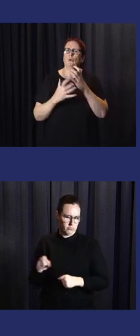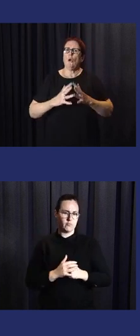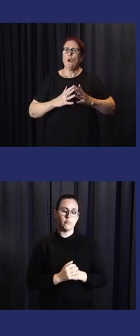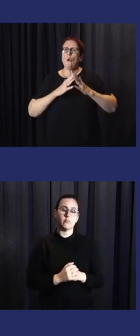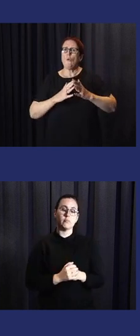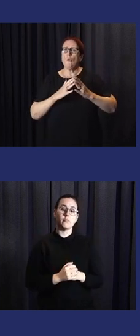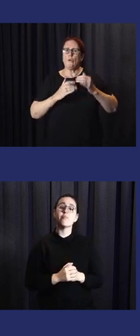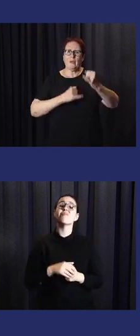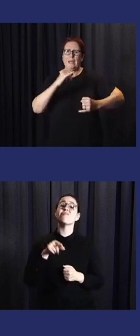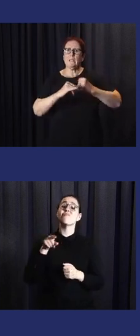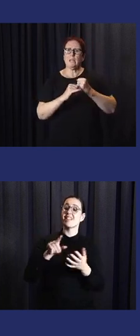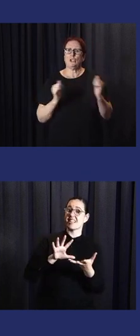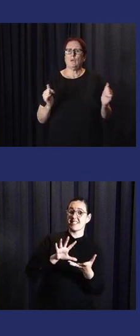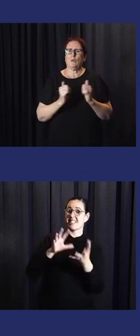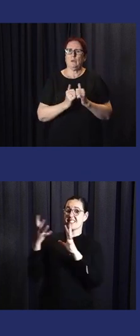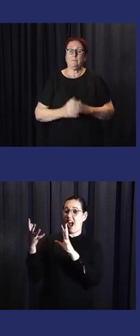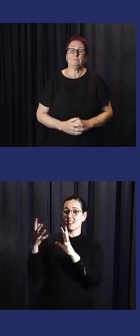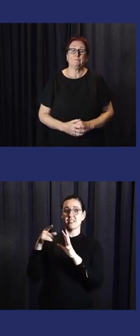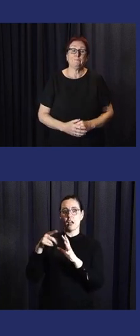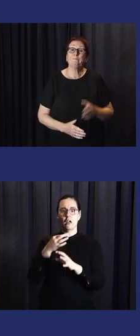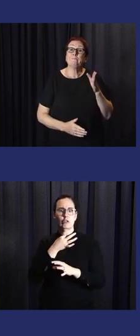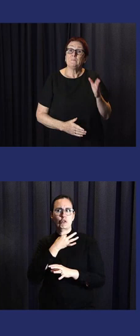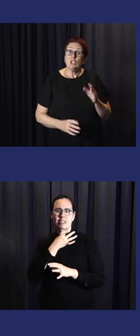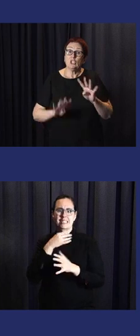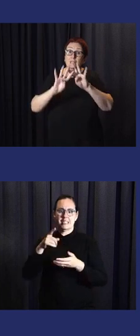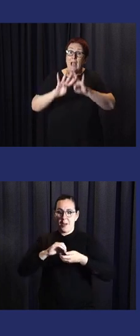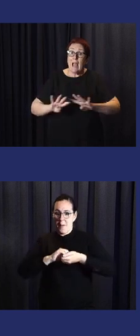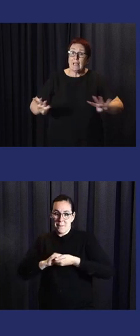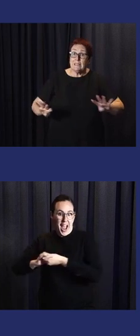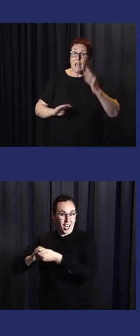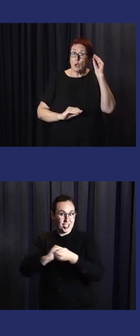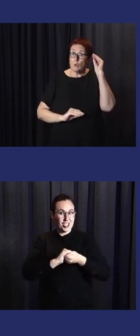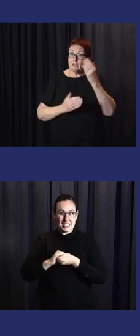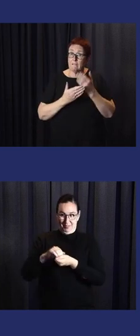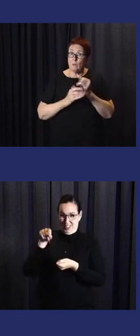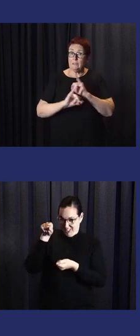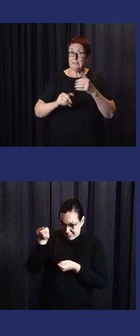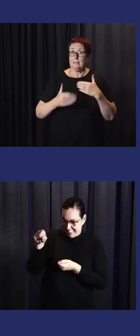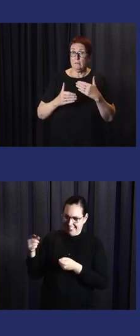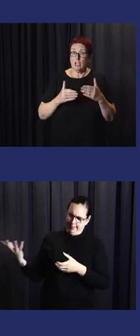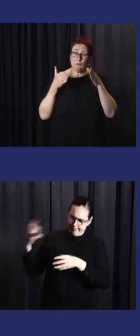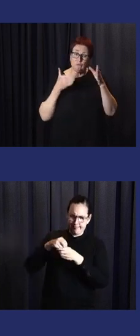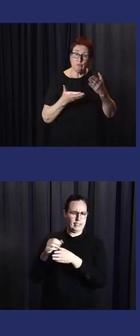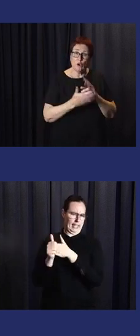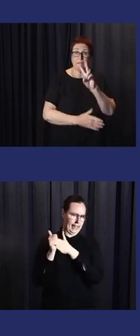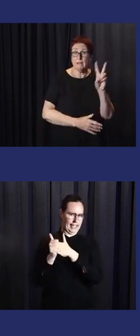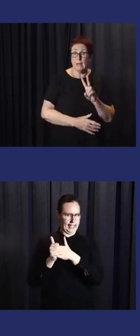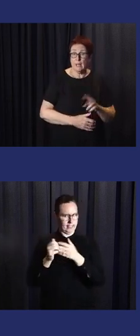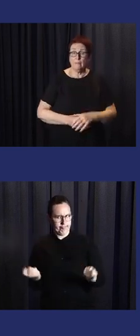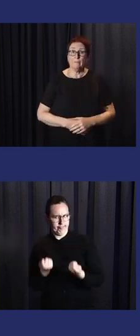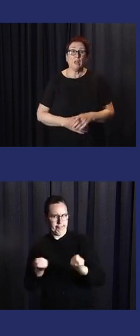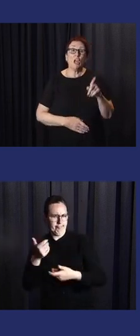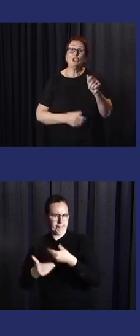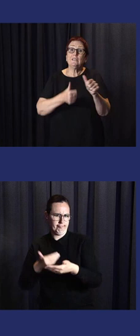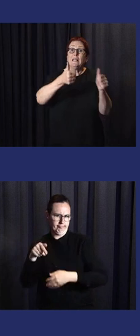the Disaster Risk Reduction Partnership of Vietnam, an important national international network in the DRR sector. Dr. Na is